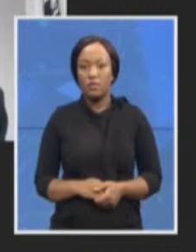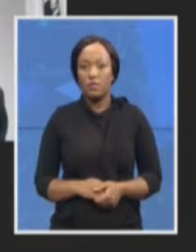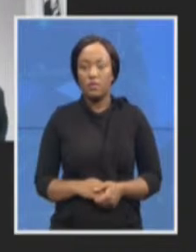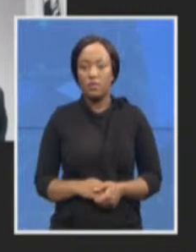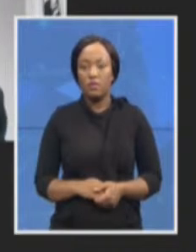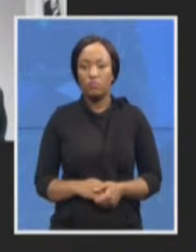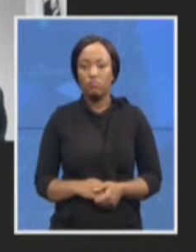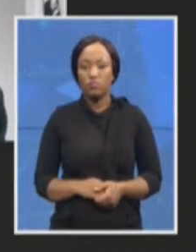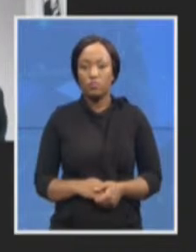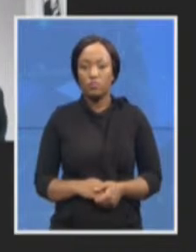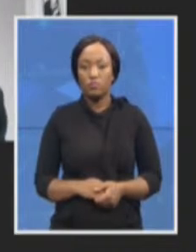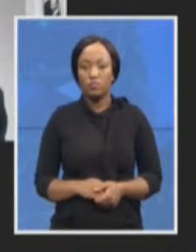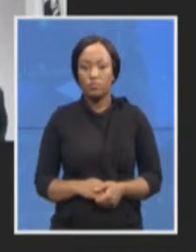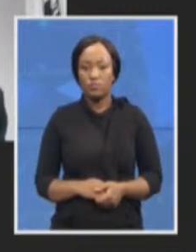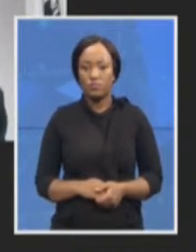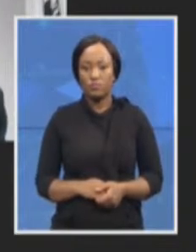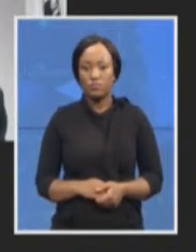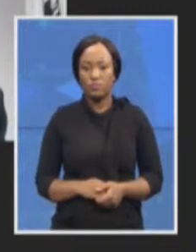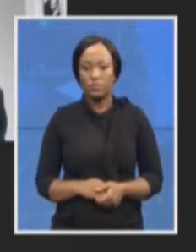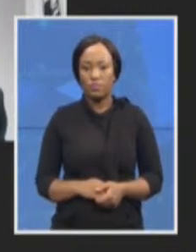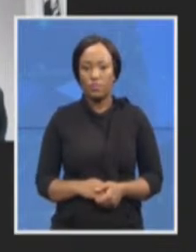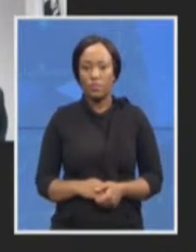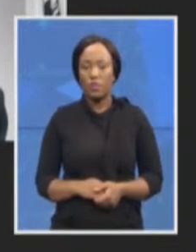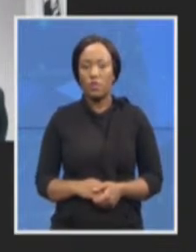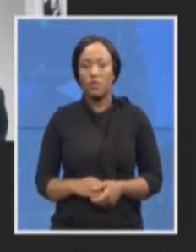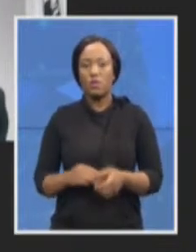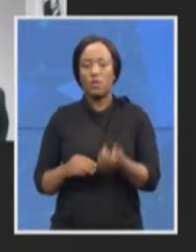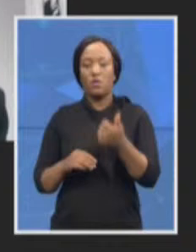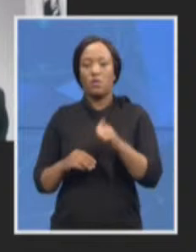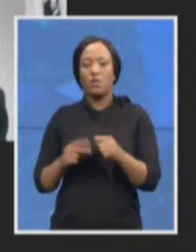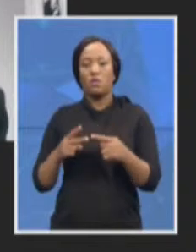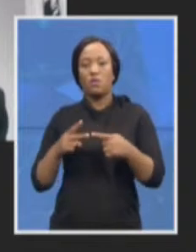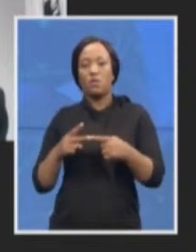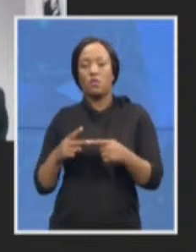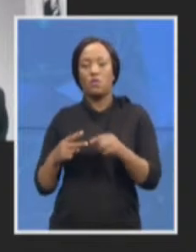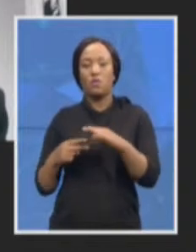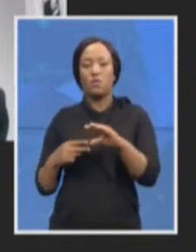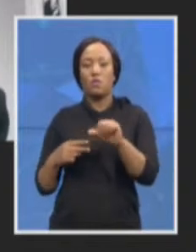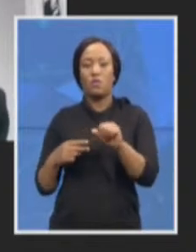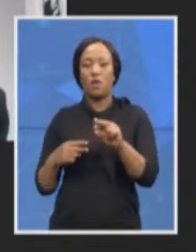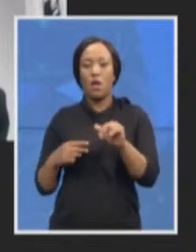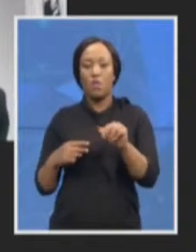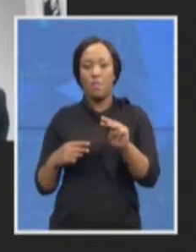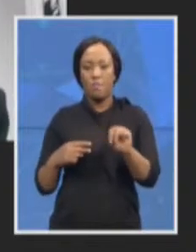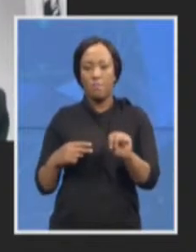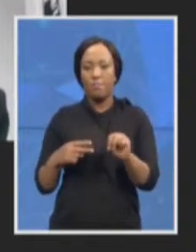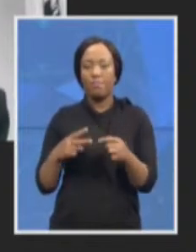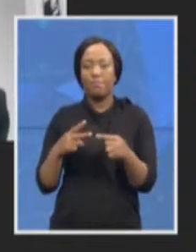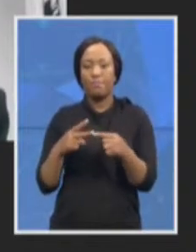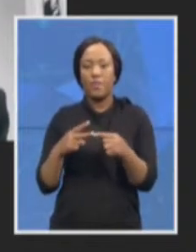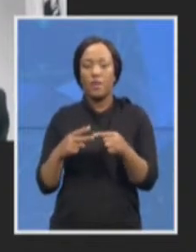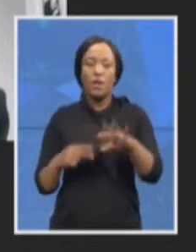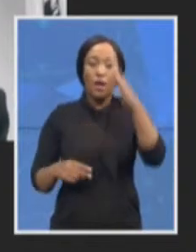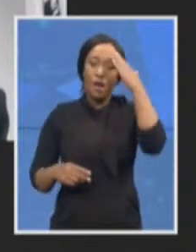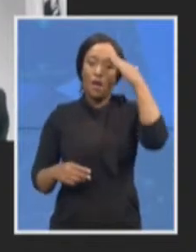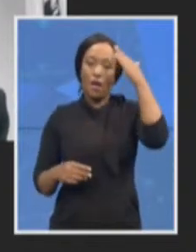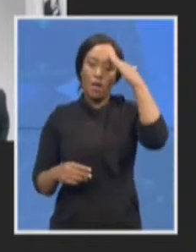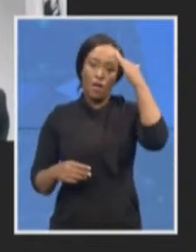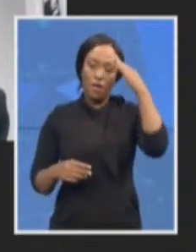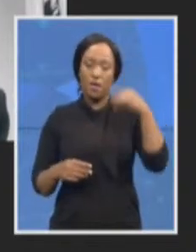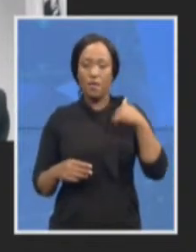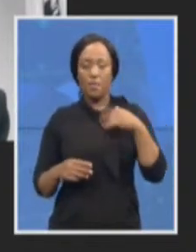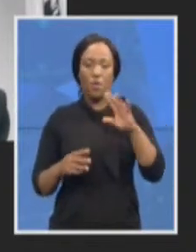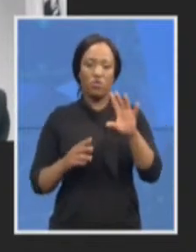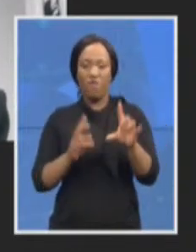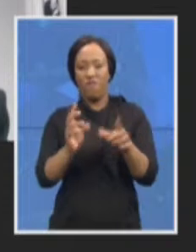Karin, you're the next one. Hi. I would just like to follow up my colleague's question with, you